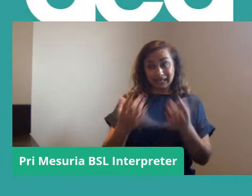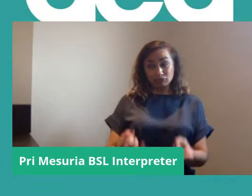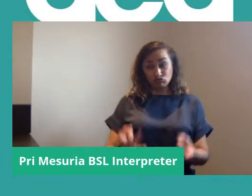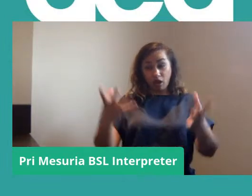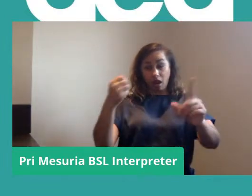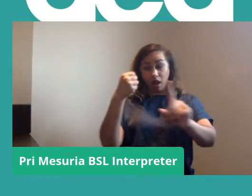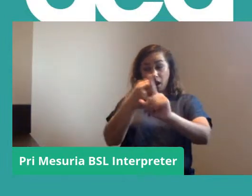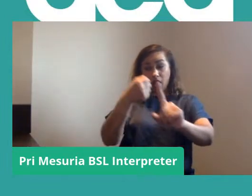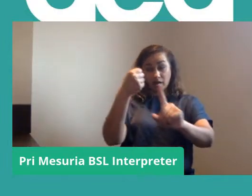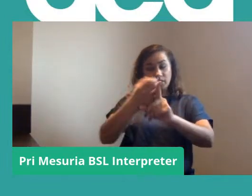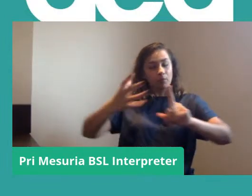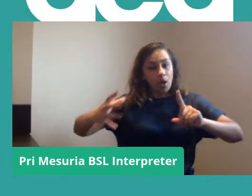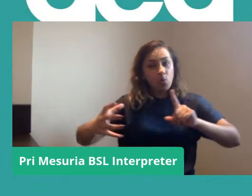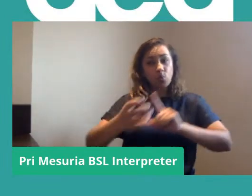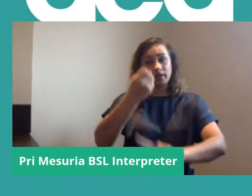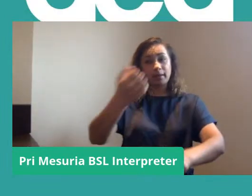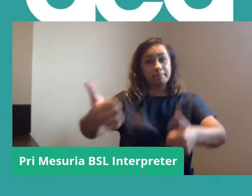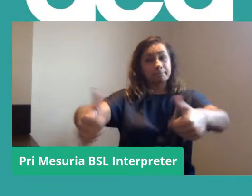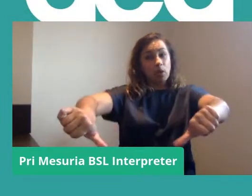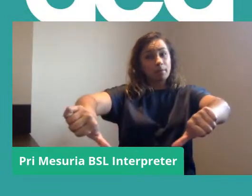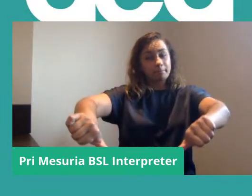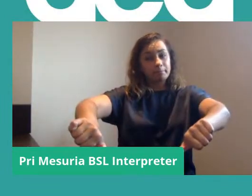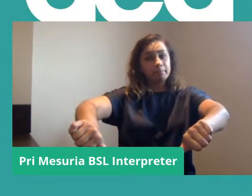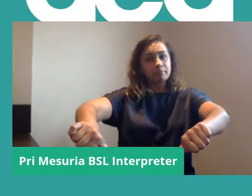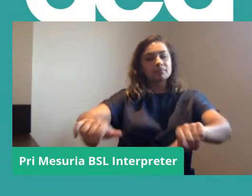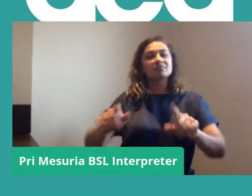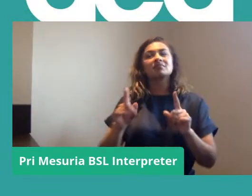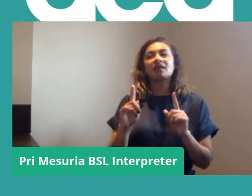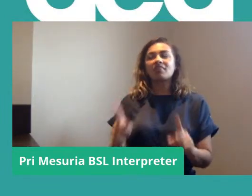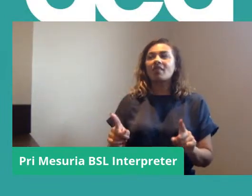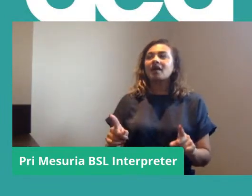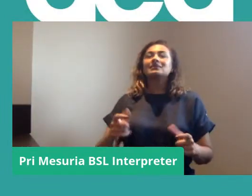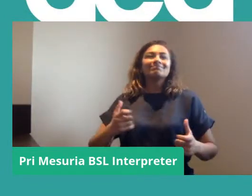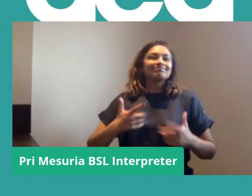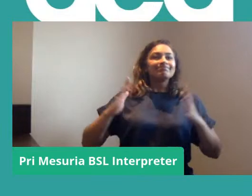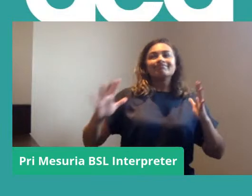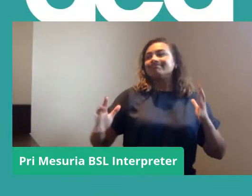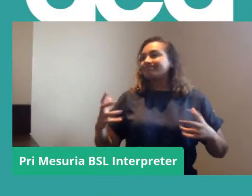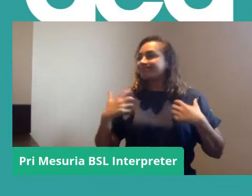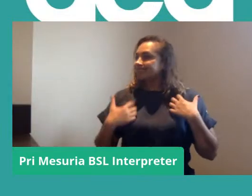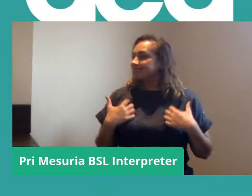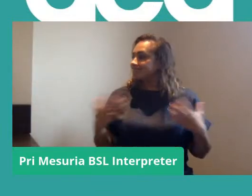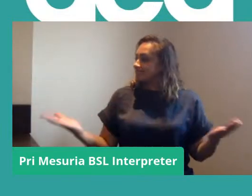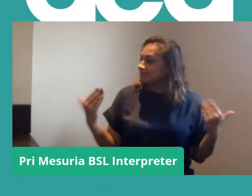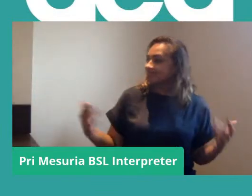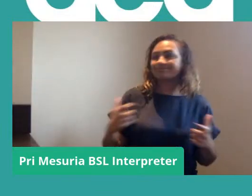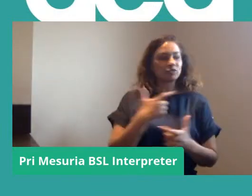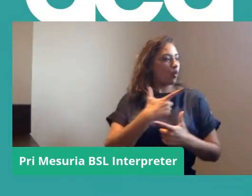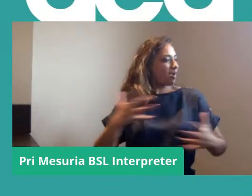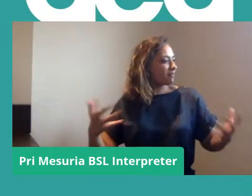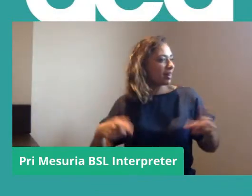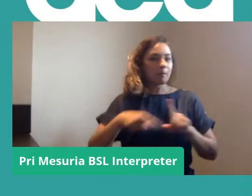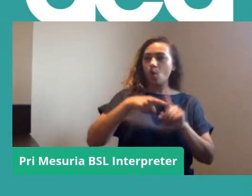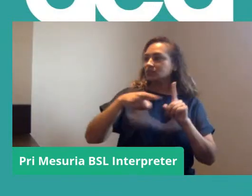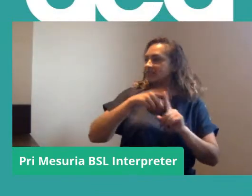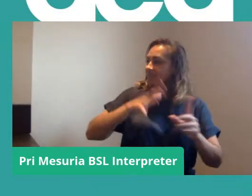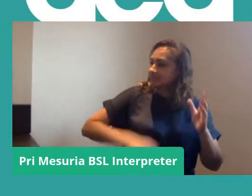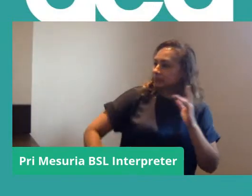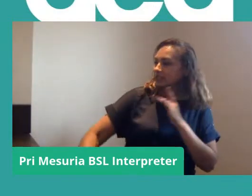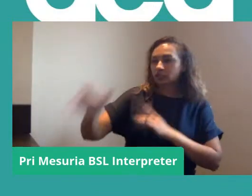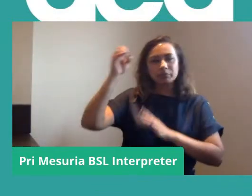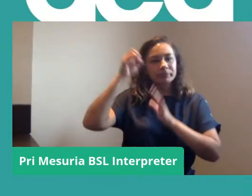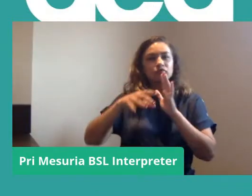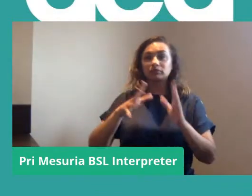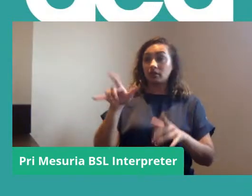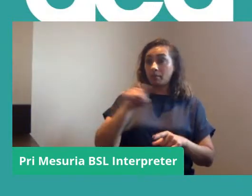action to win our dispute. And that joyful militancy really drew people in, and it was part of our structure